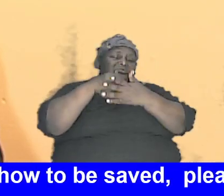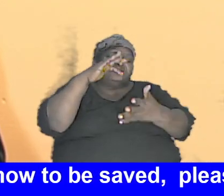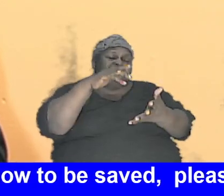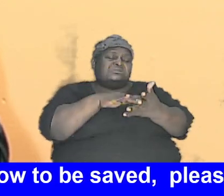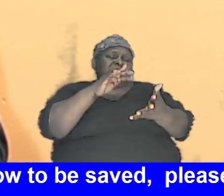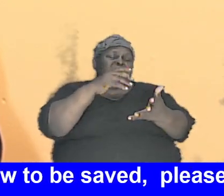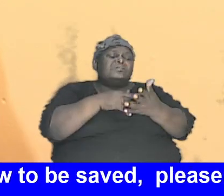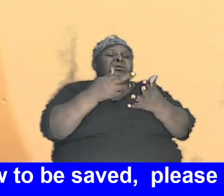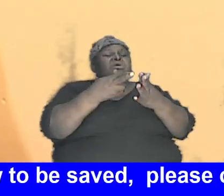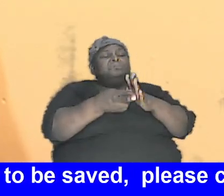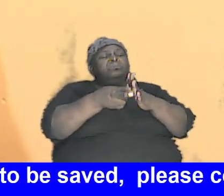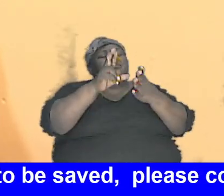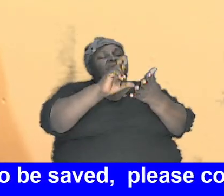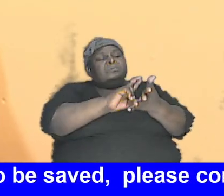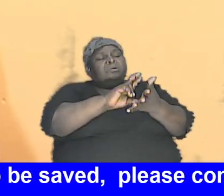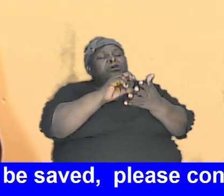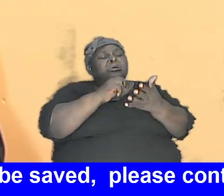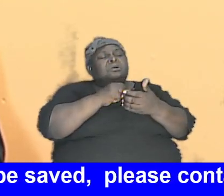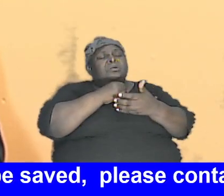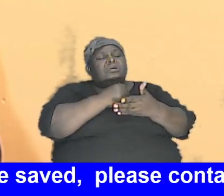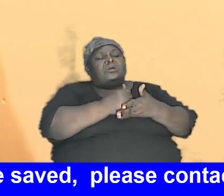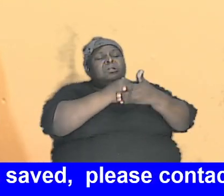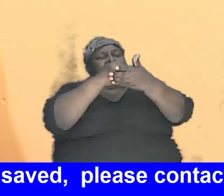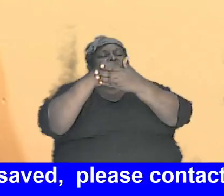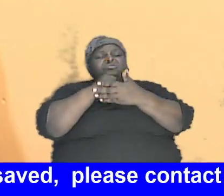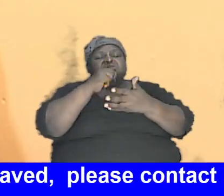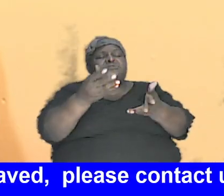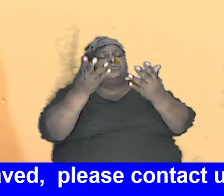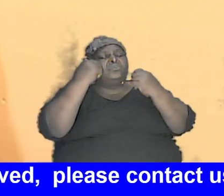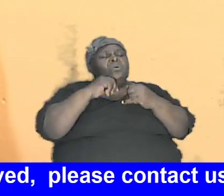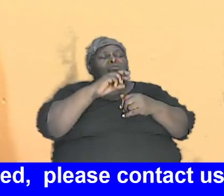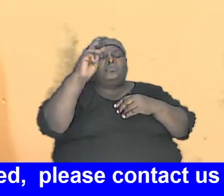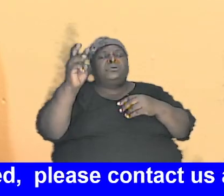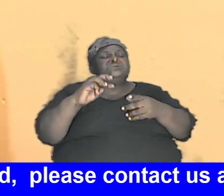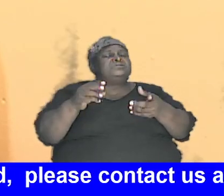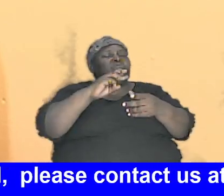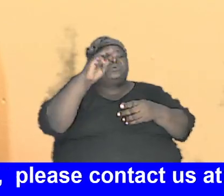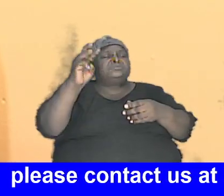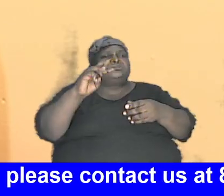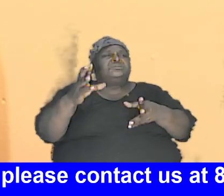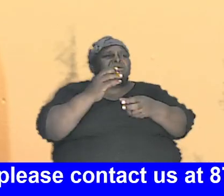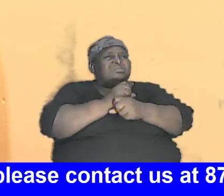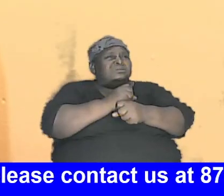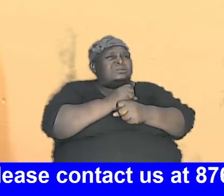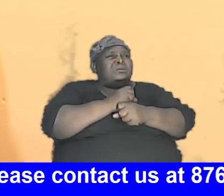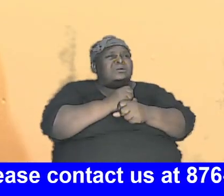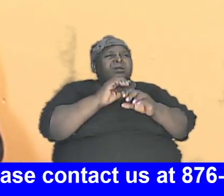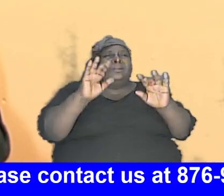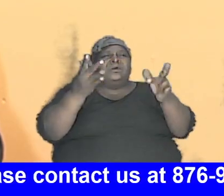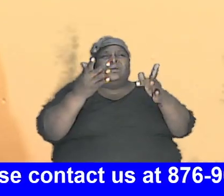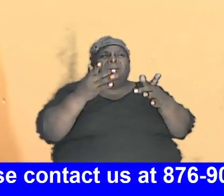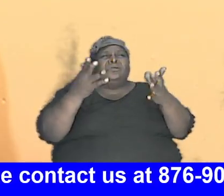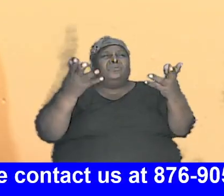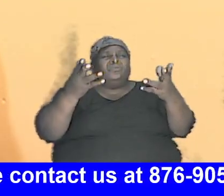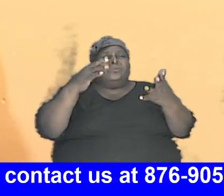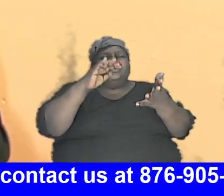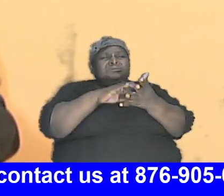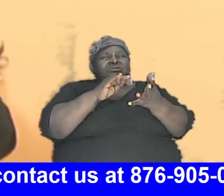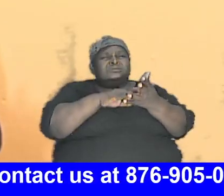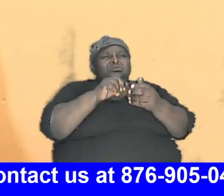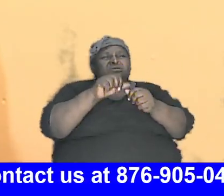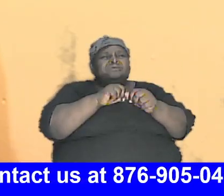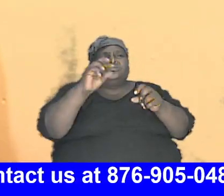help us not to come Wednesday after Wednesday just to take it for what is presented each Wednesday but to put it together